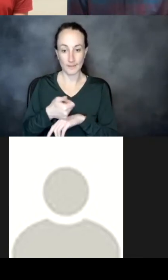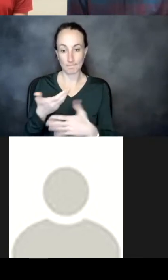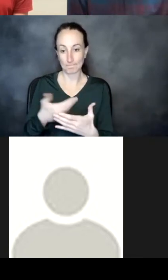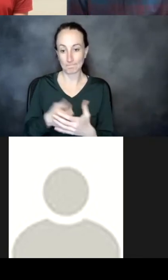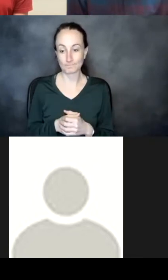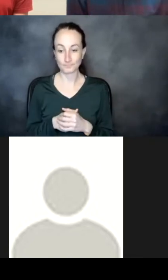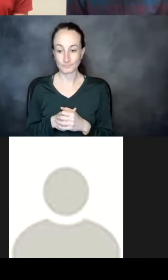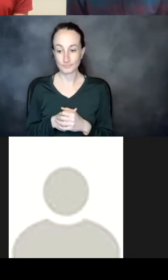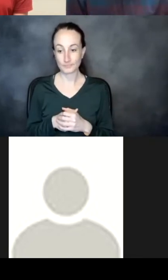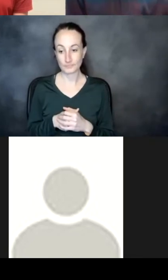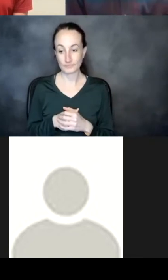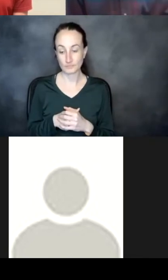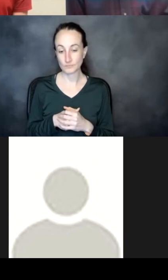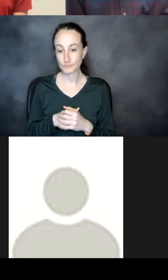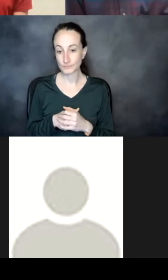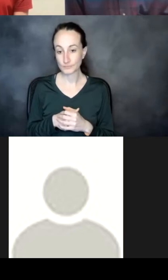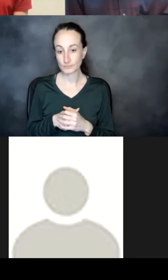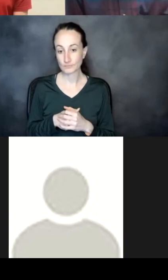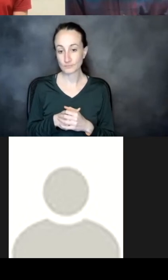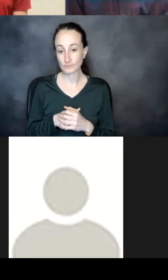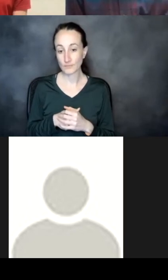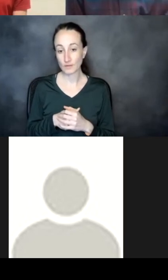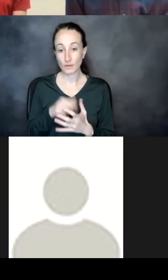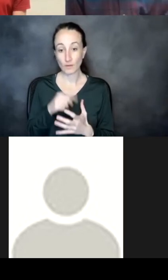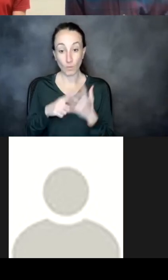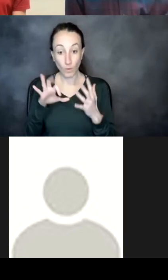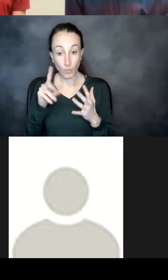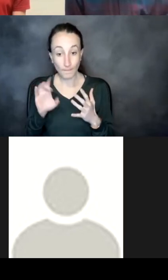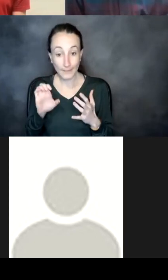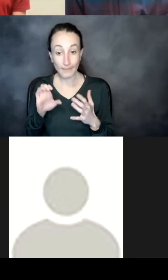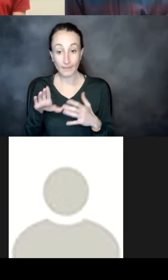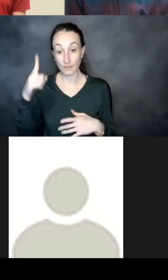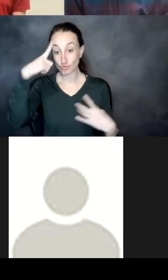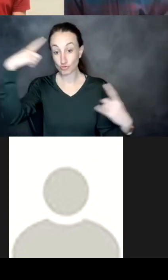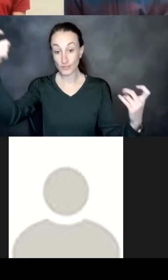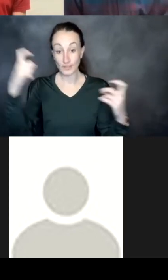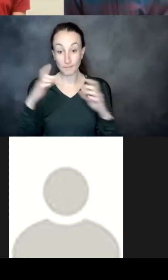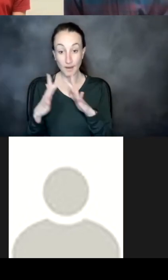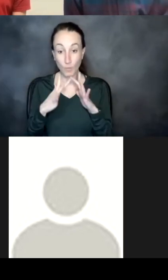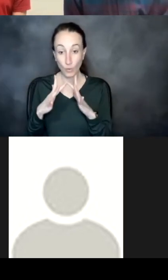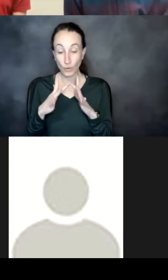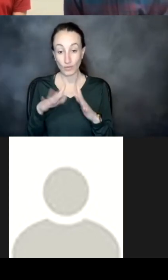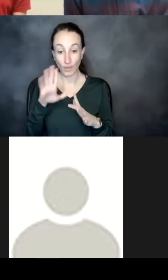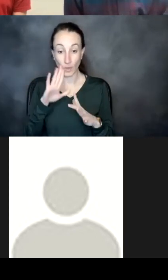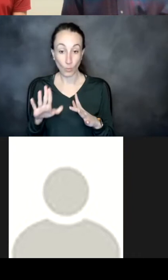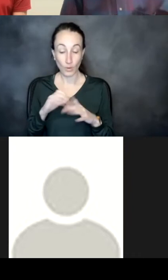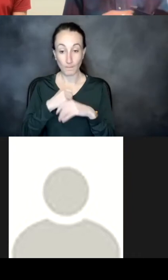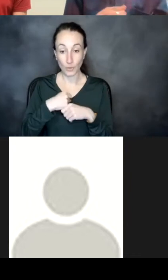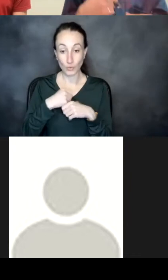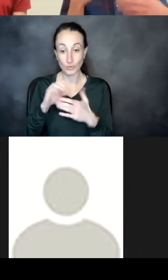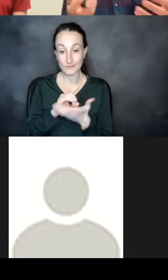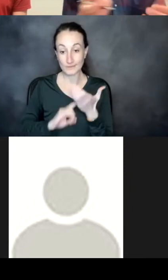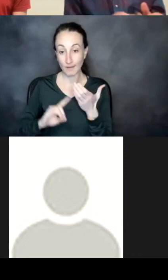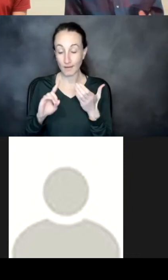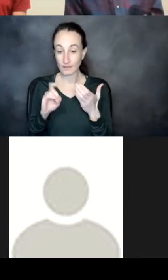like it what would be kind of like the dream network that could produce uh designs